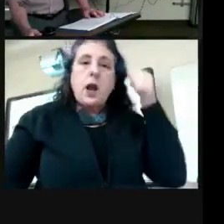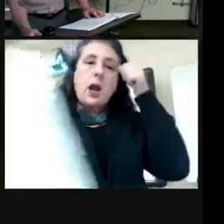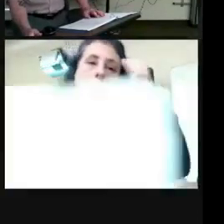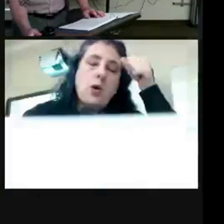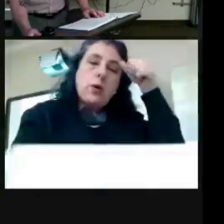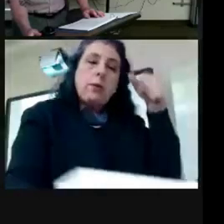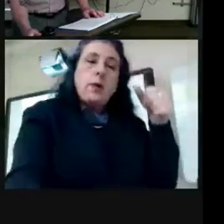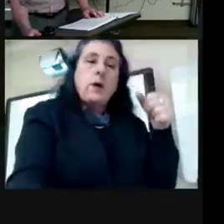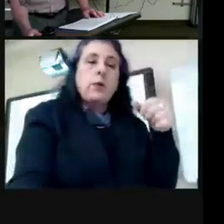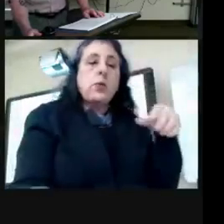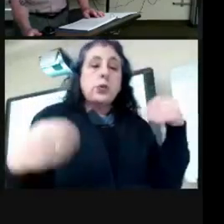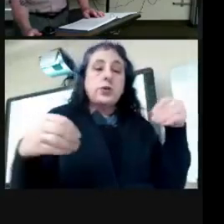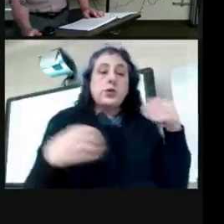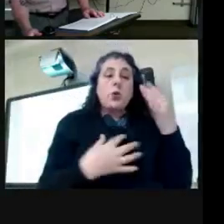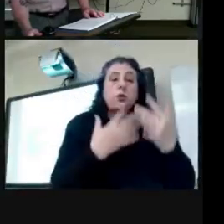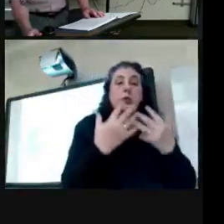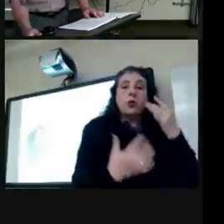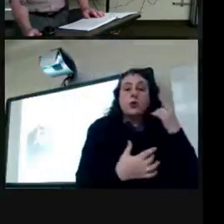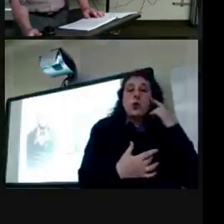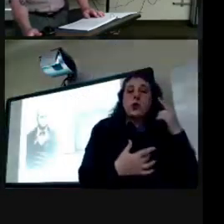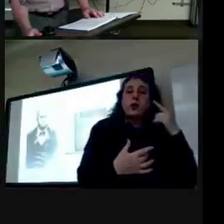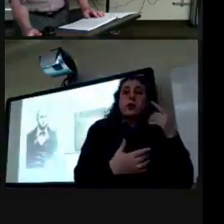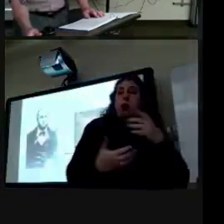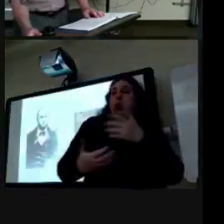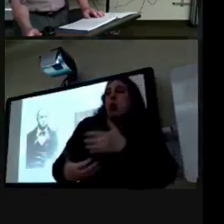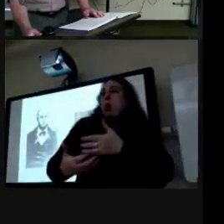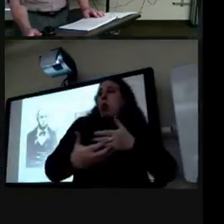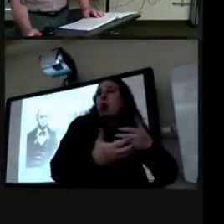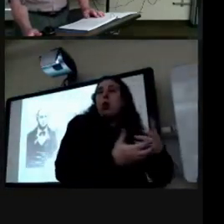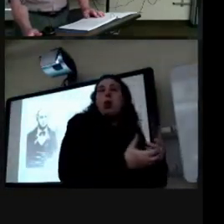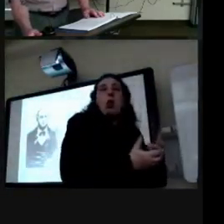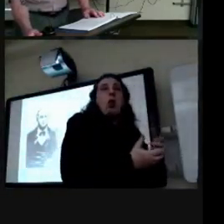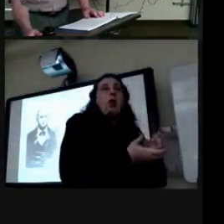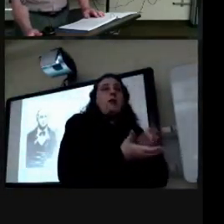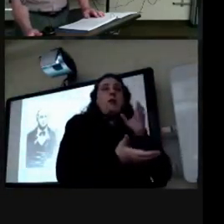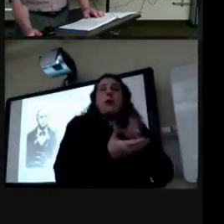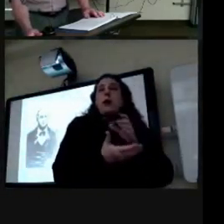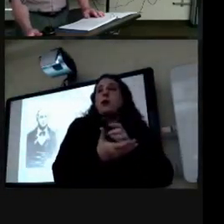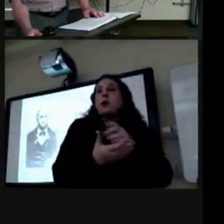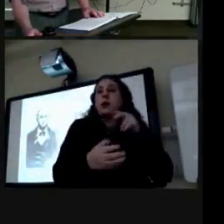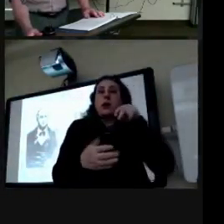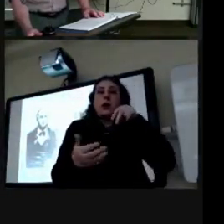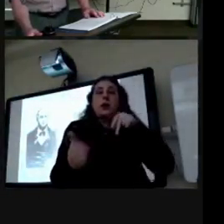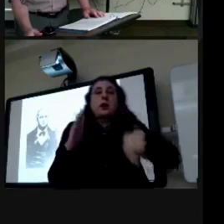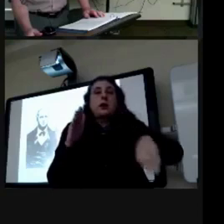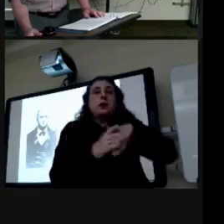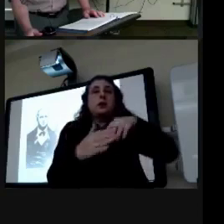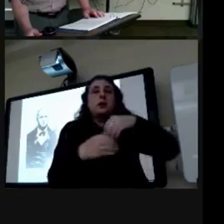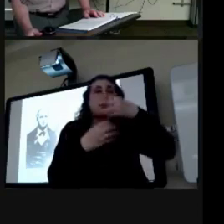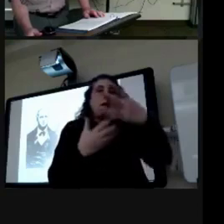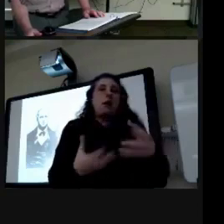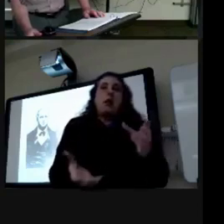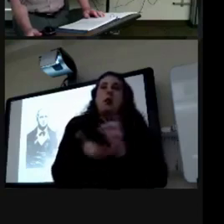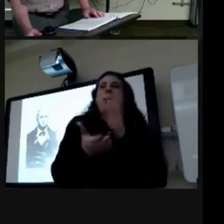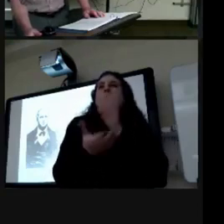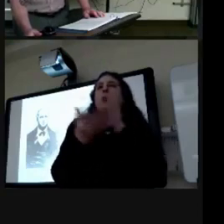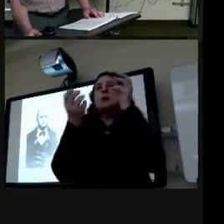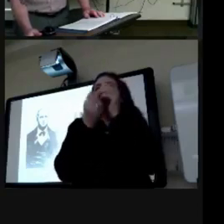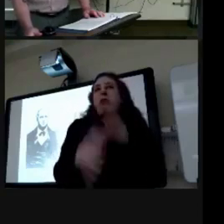was burning meeting mr lincoln with an arm full of bottles he was trying to save he stubbed his toe on the door and dropped all the bottles